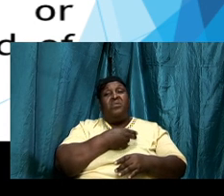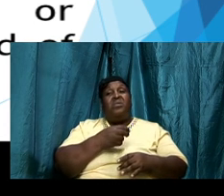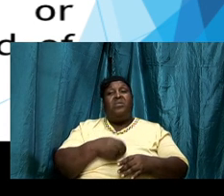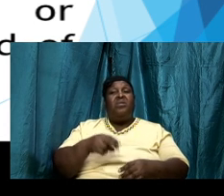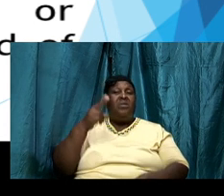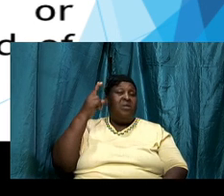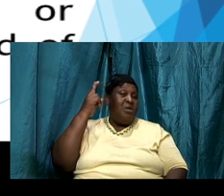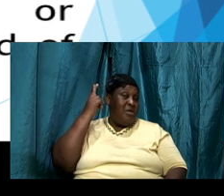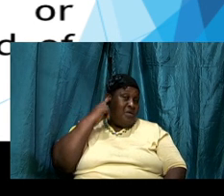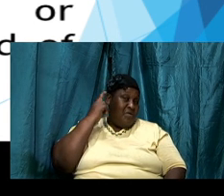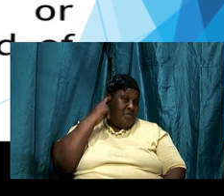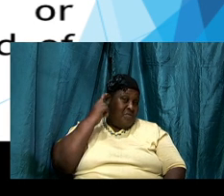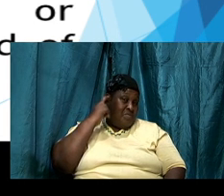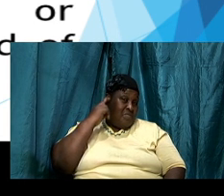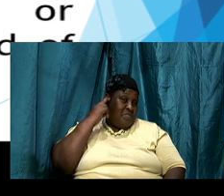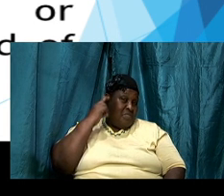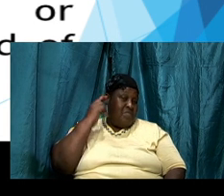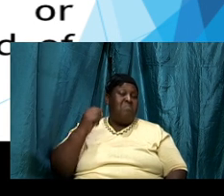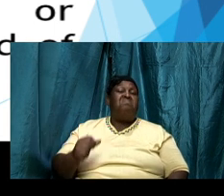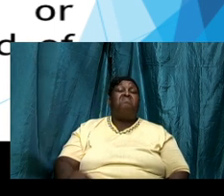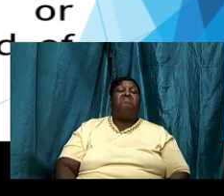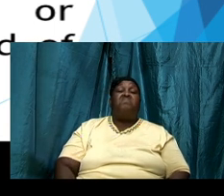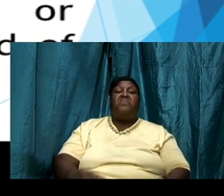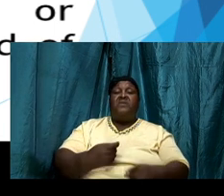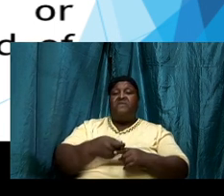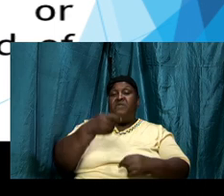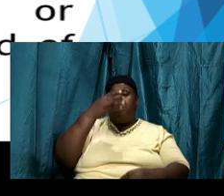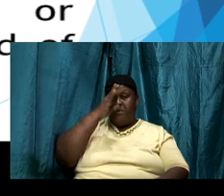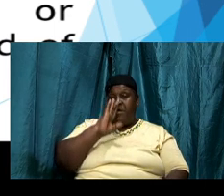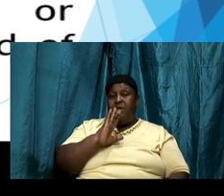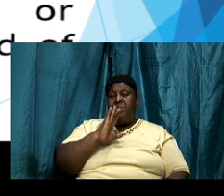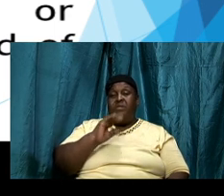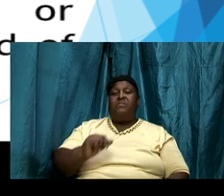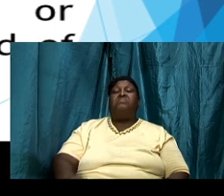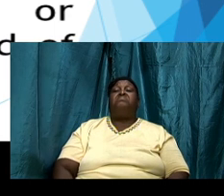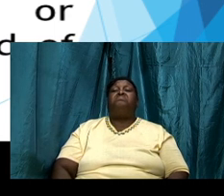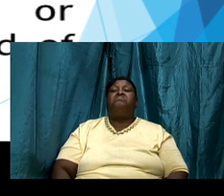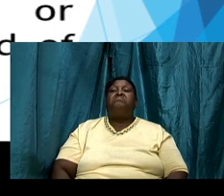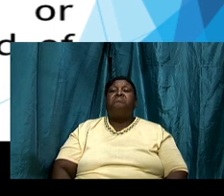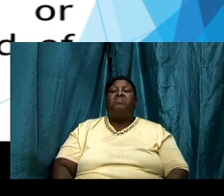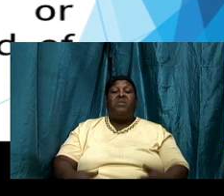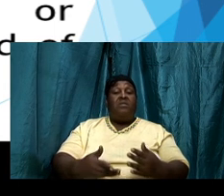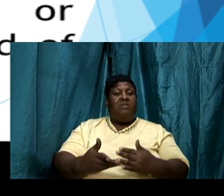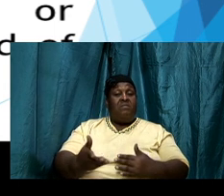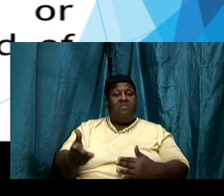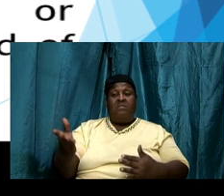hearing from God there are those